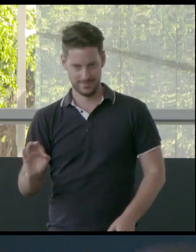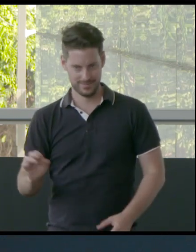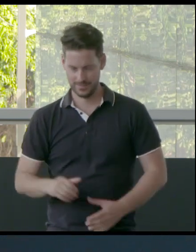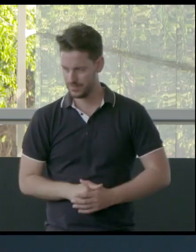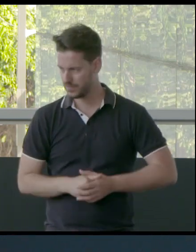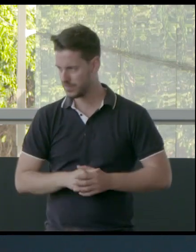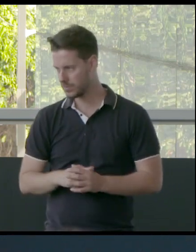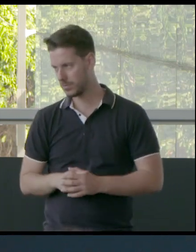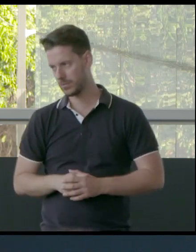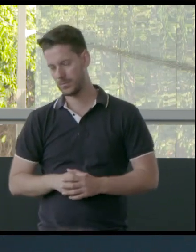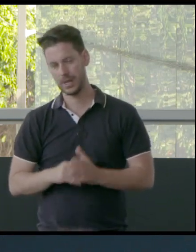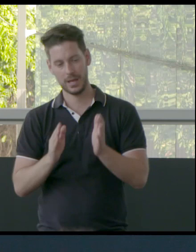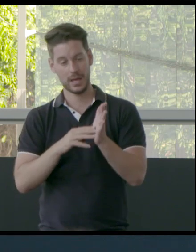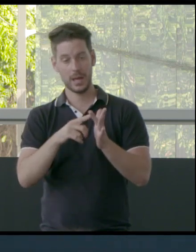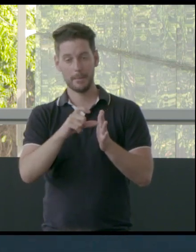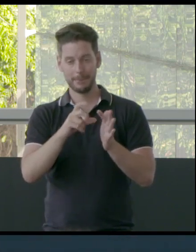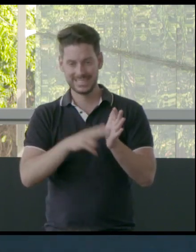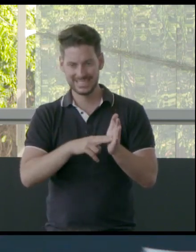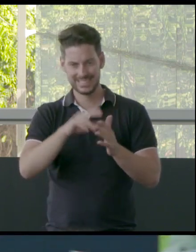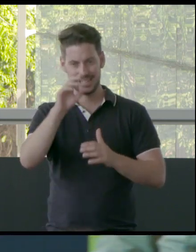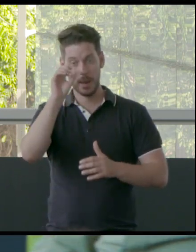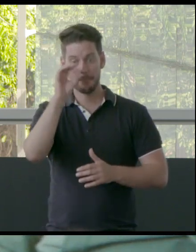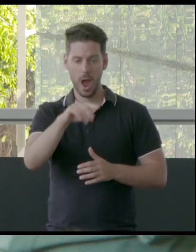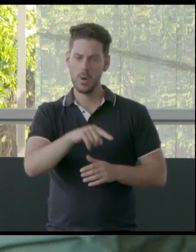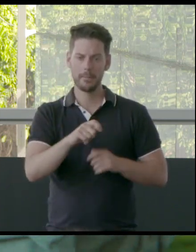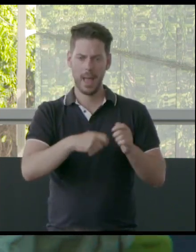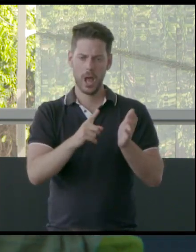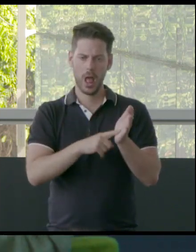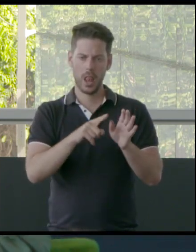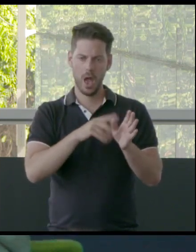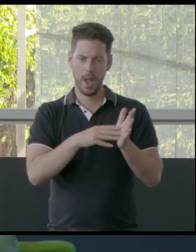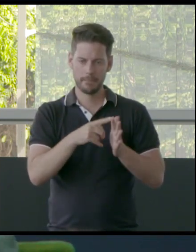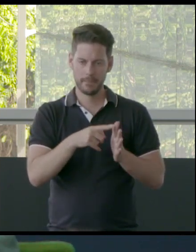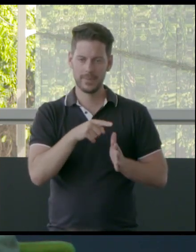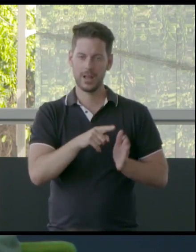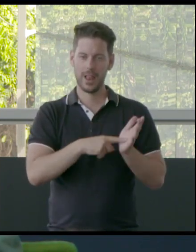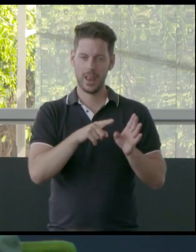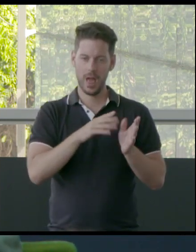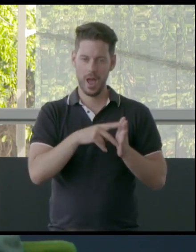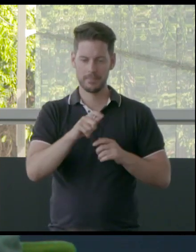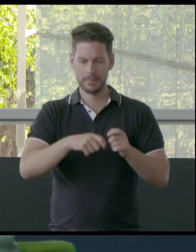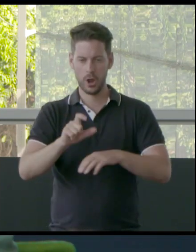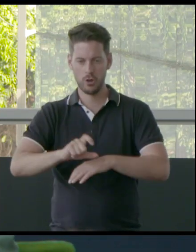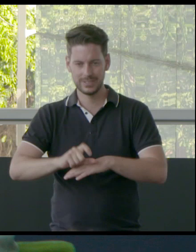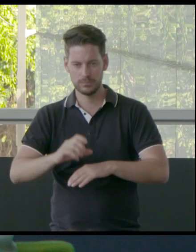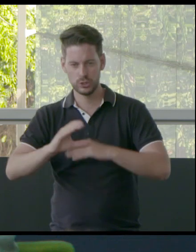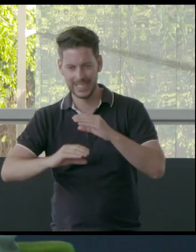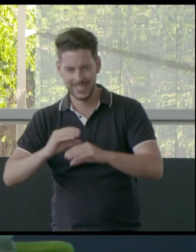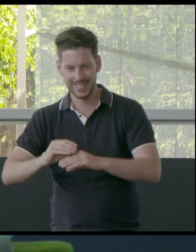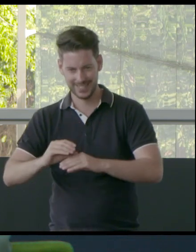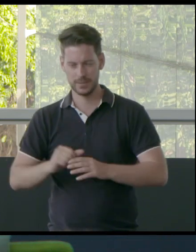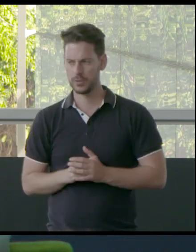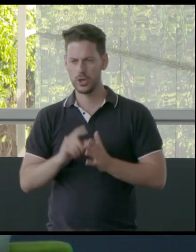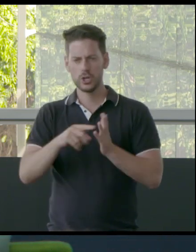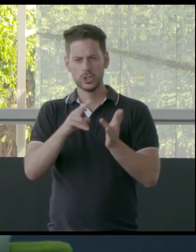So the middens were mined for lime production, so they could use lime in cement. I think John